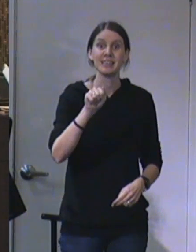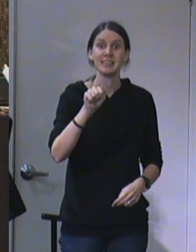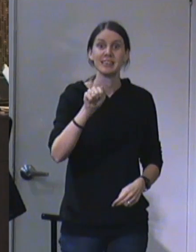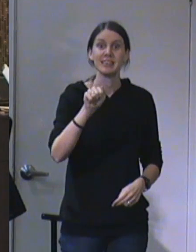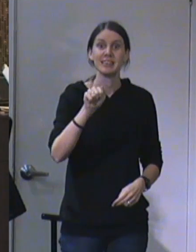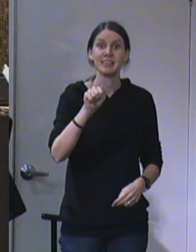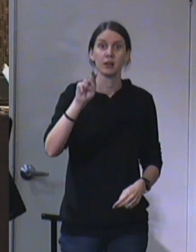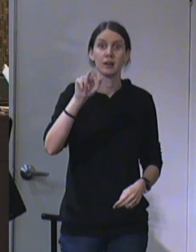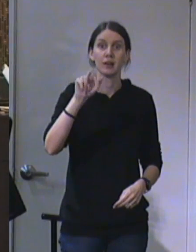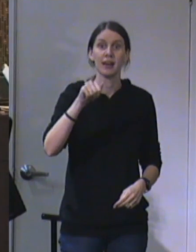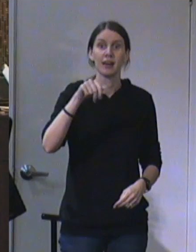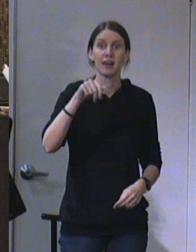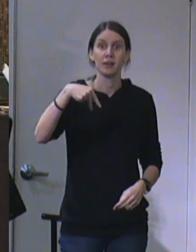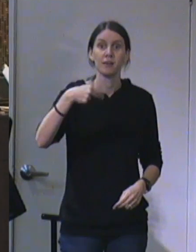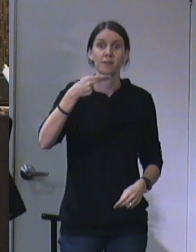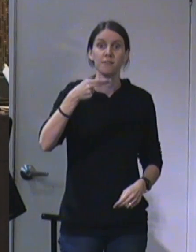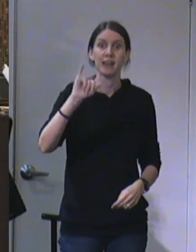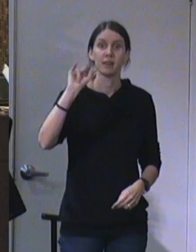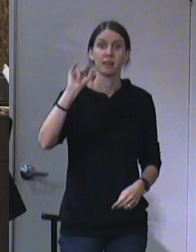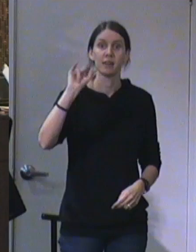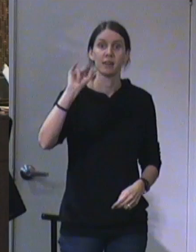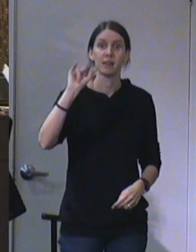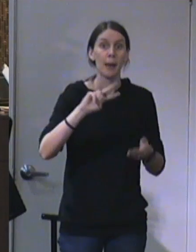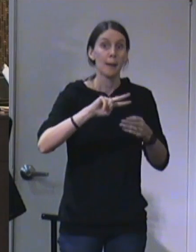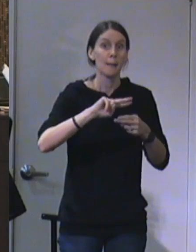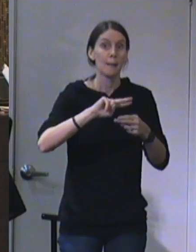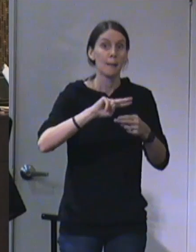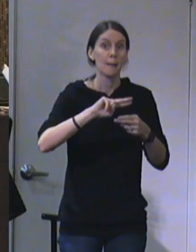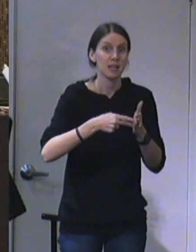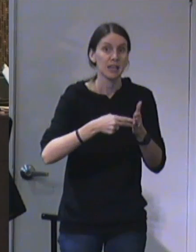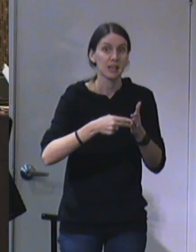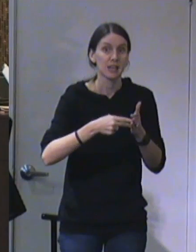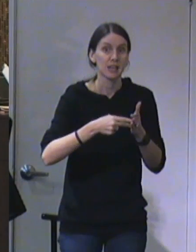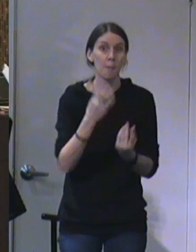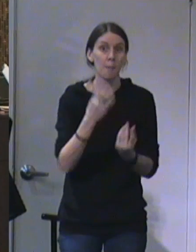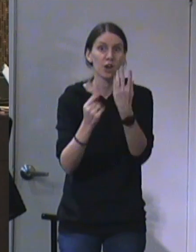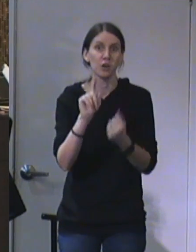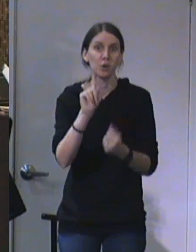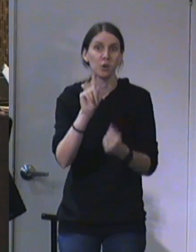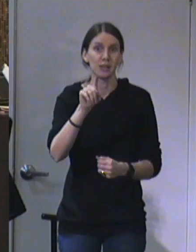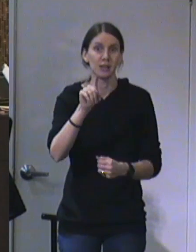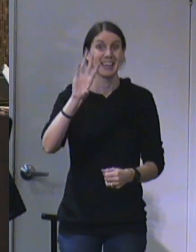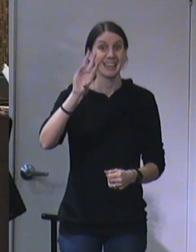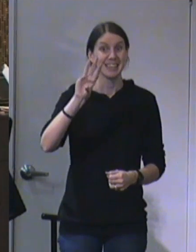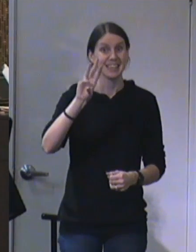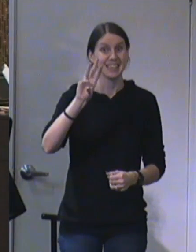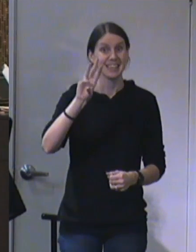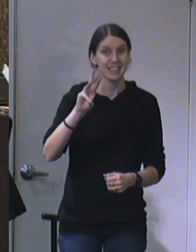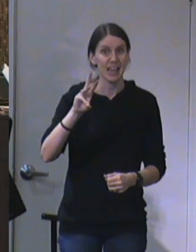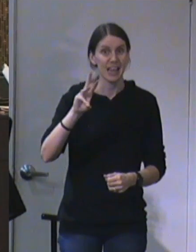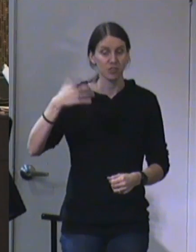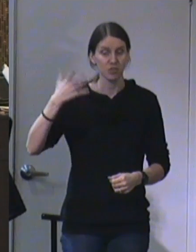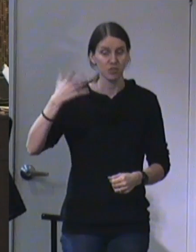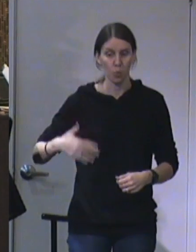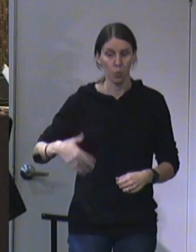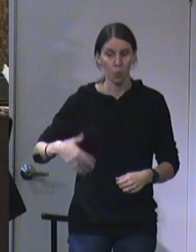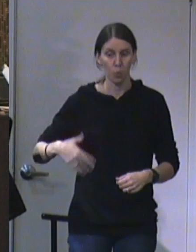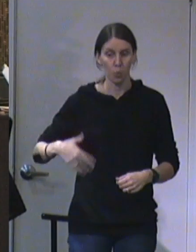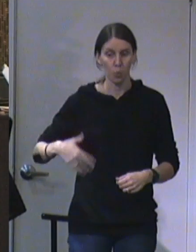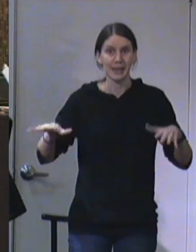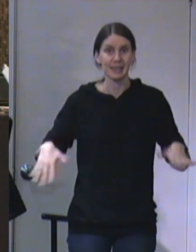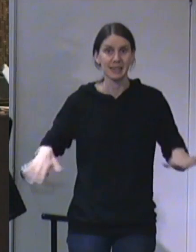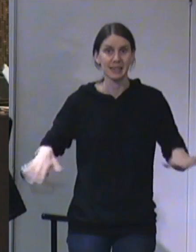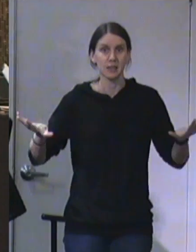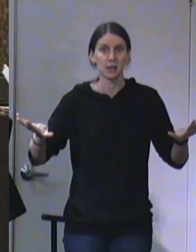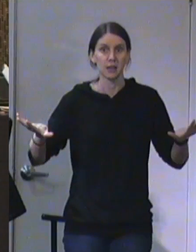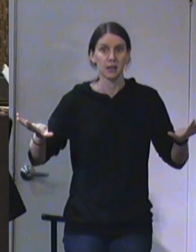What it literally means. Okay? But it says they have six wings. They are perfect in the presence of God and shouting